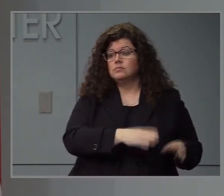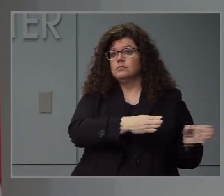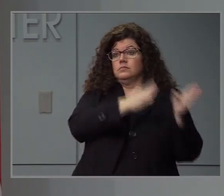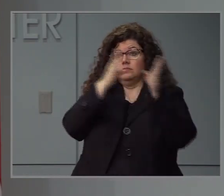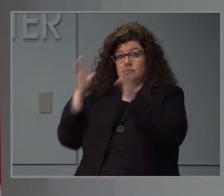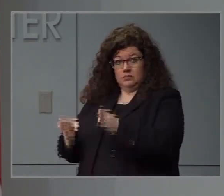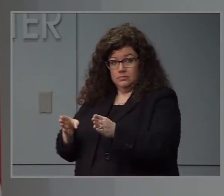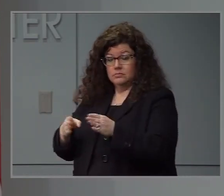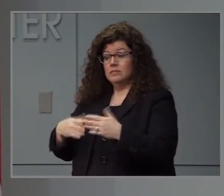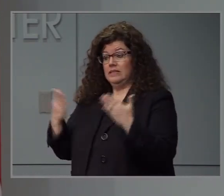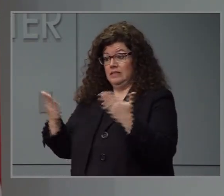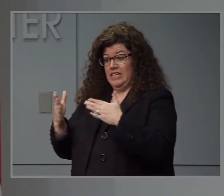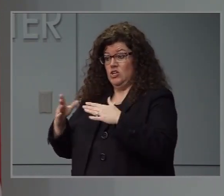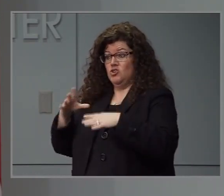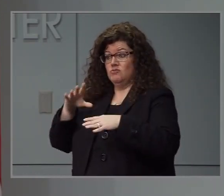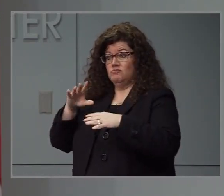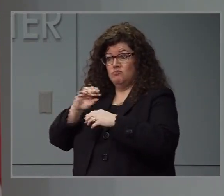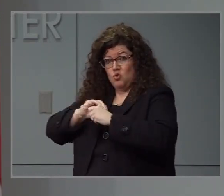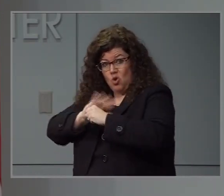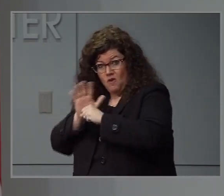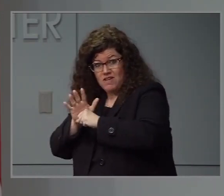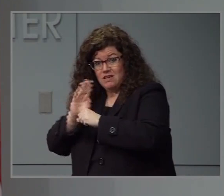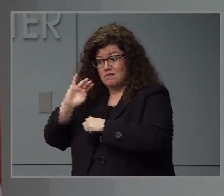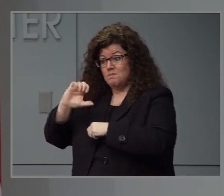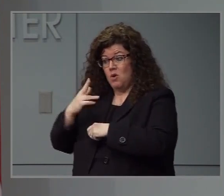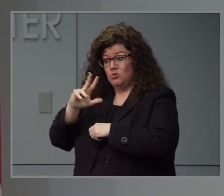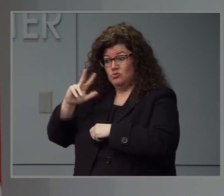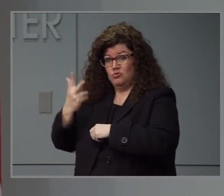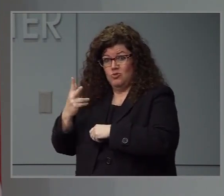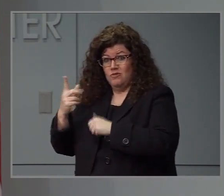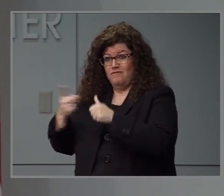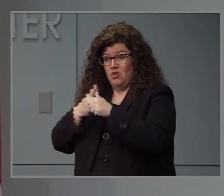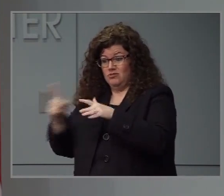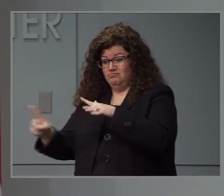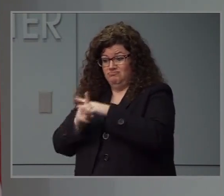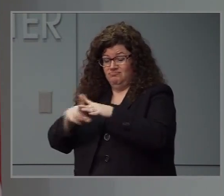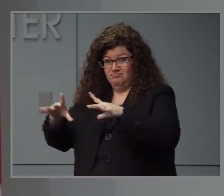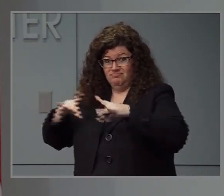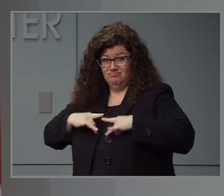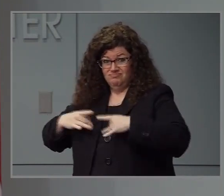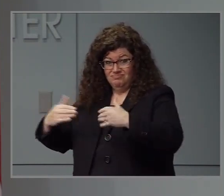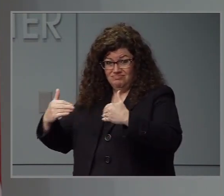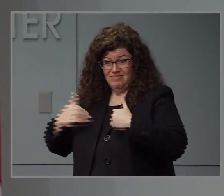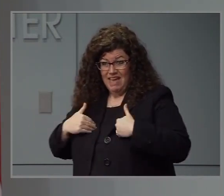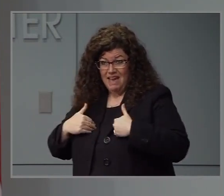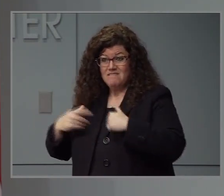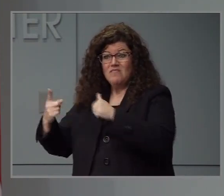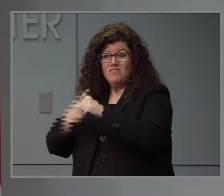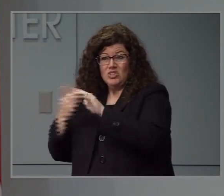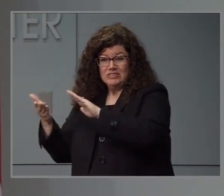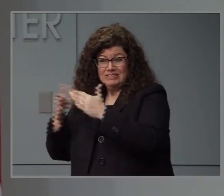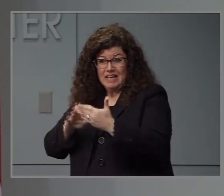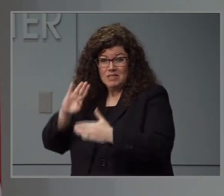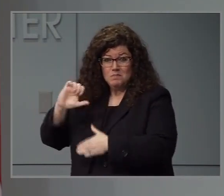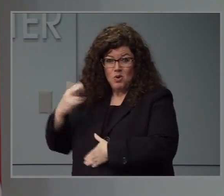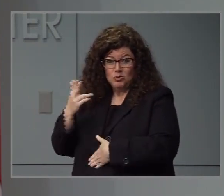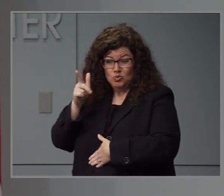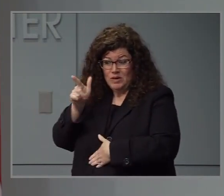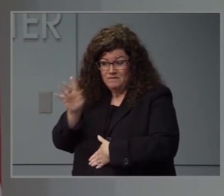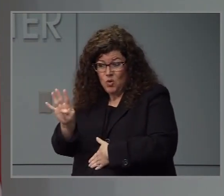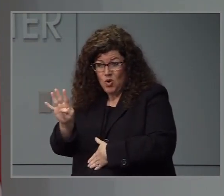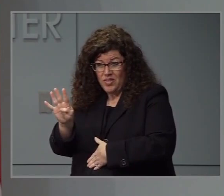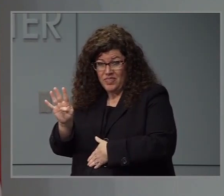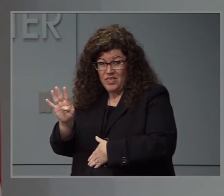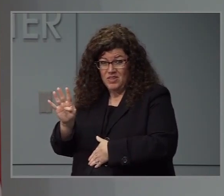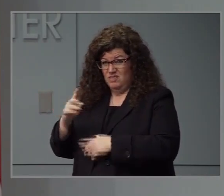laboratory-confirmed case on March 3rd, our first death reported on March 24th, and that